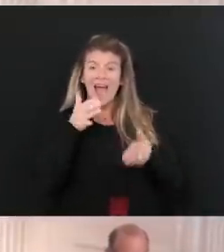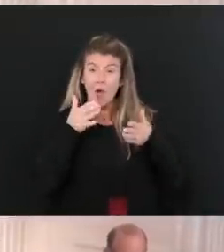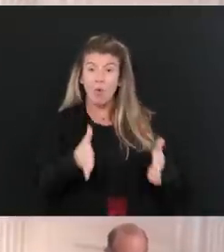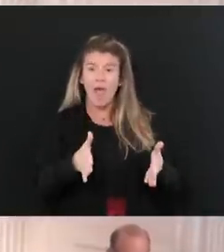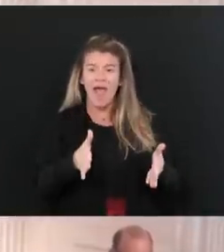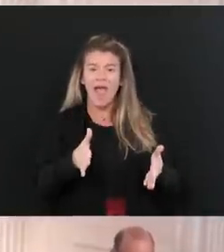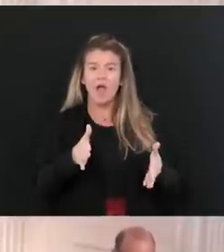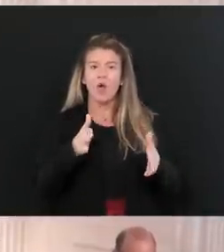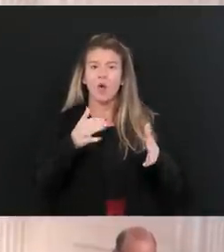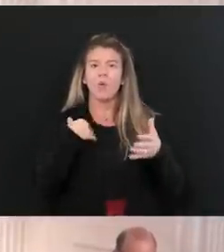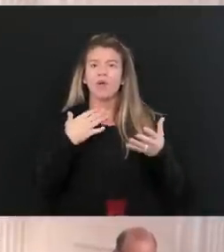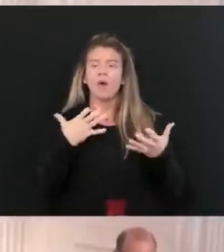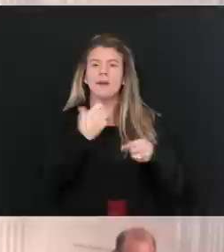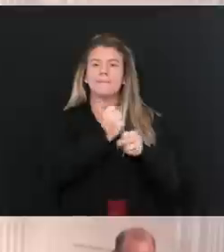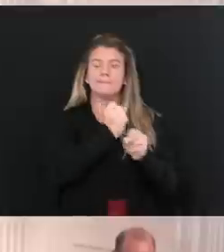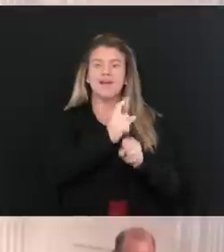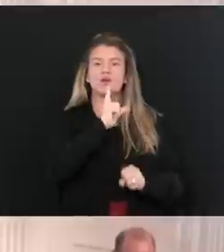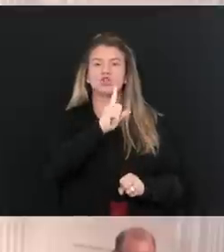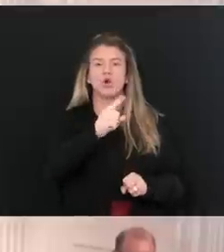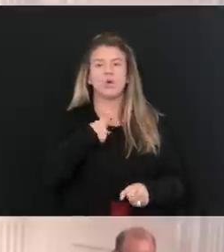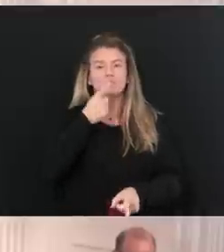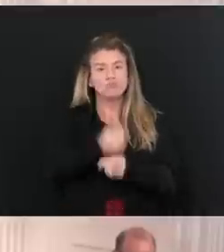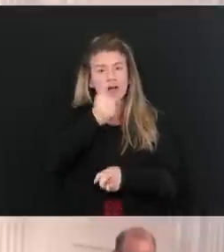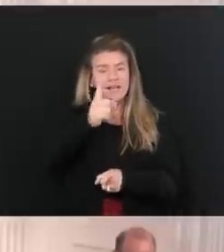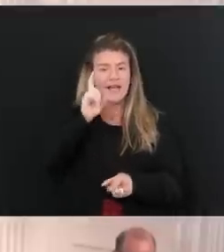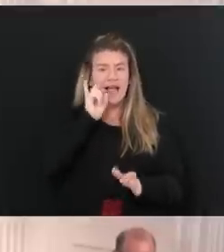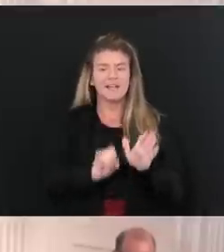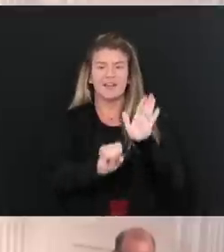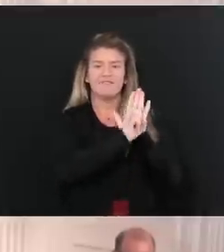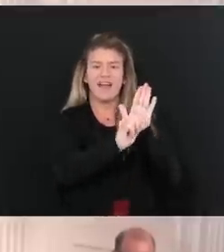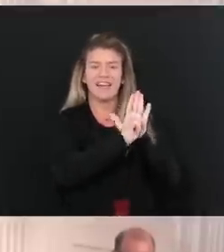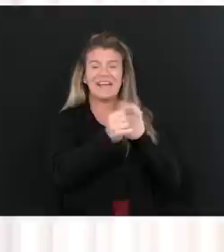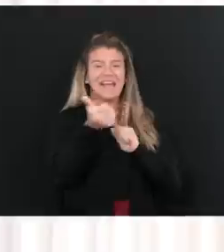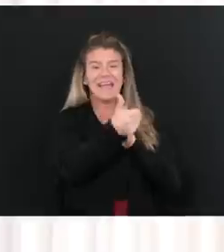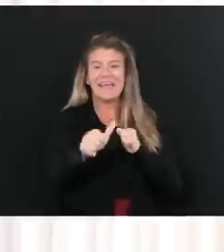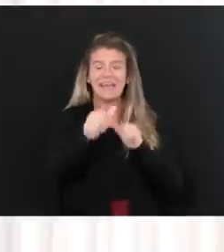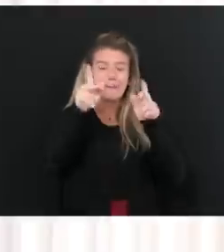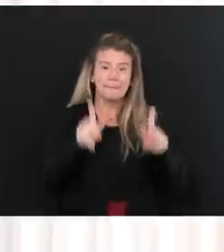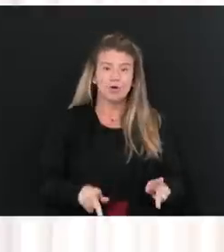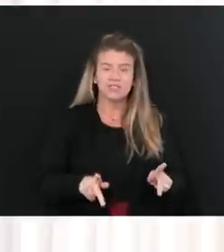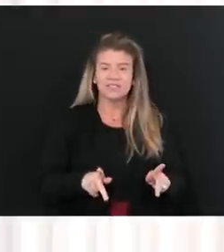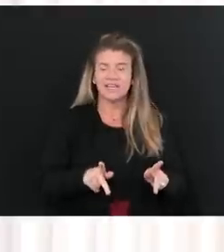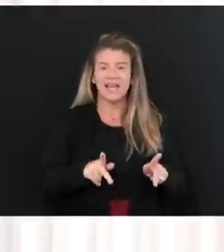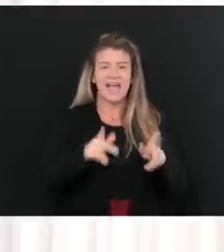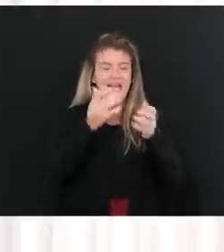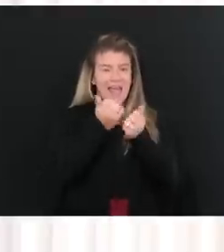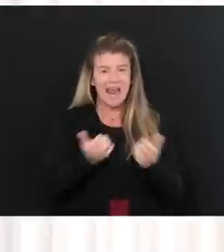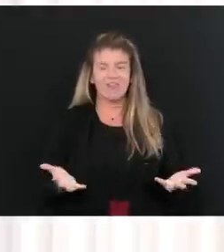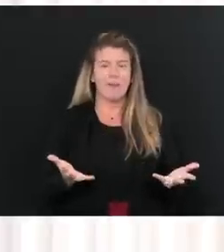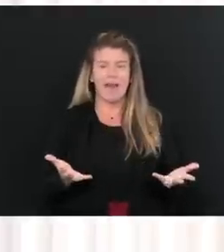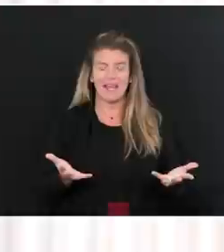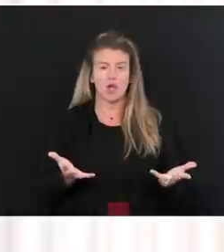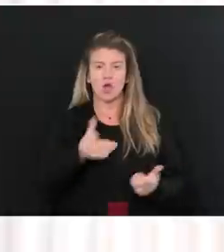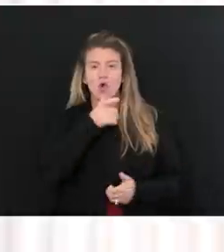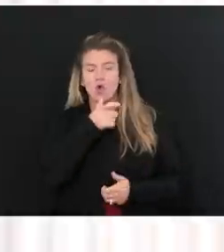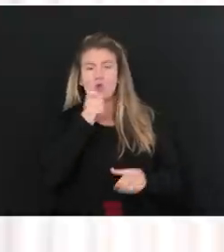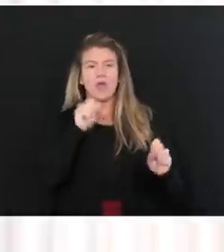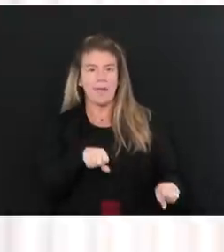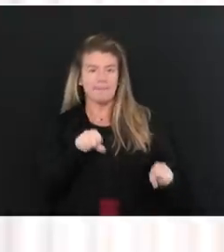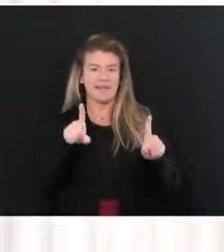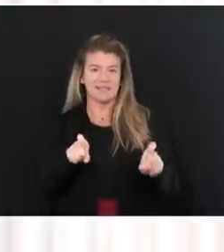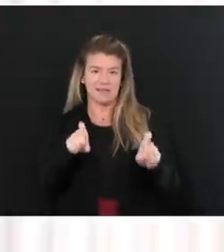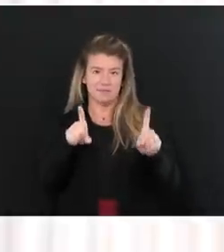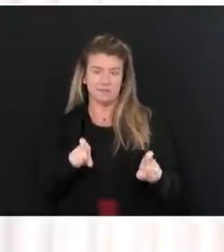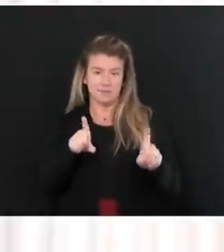correctly identifying anybody and everybody who is able to be tested